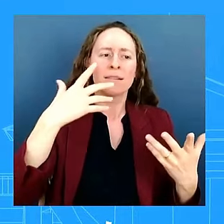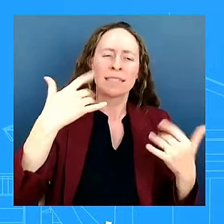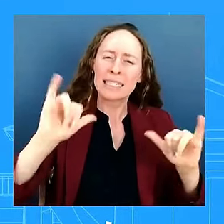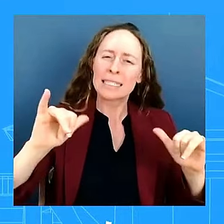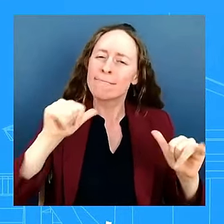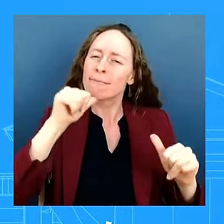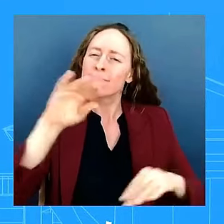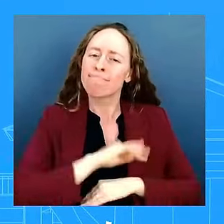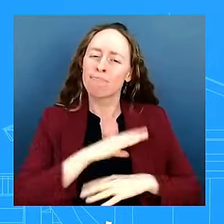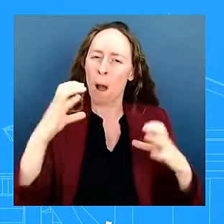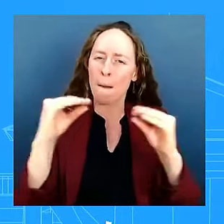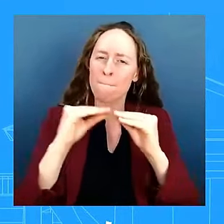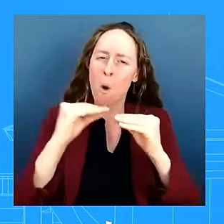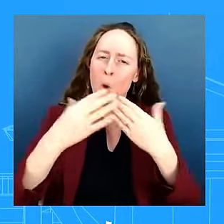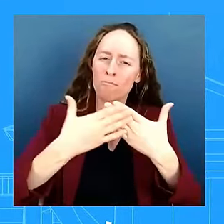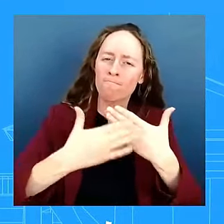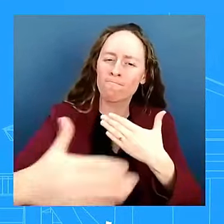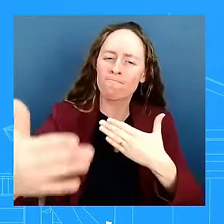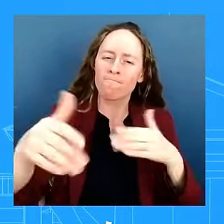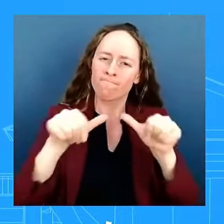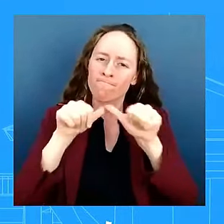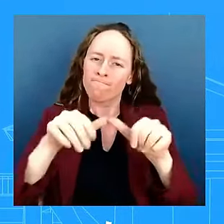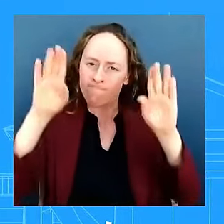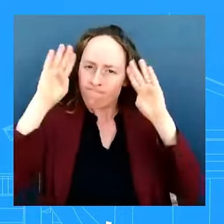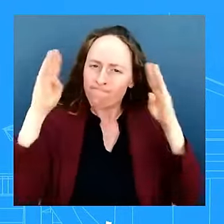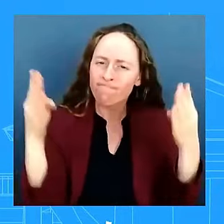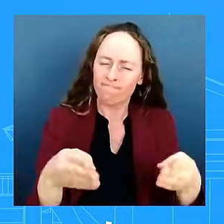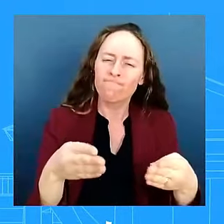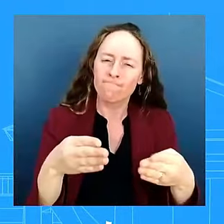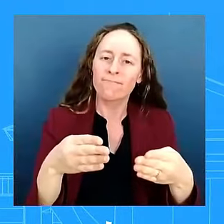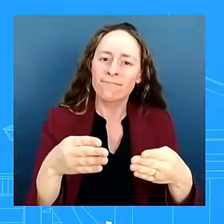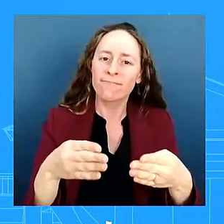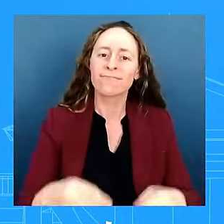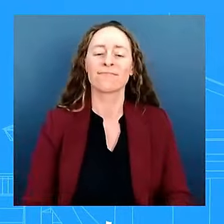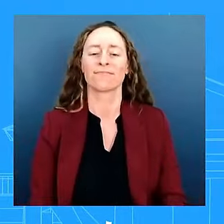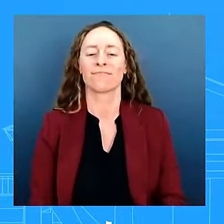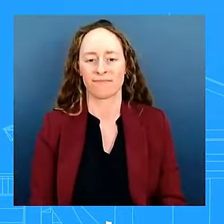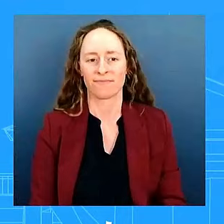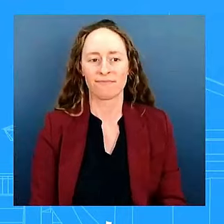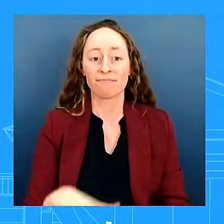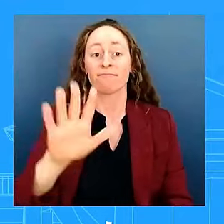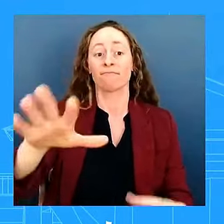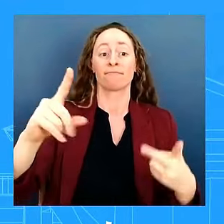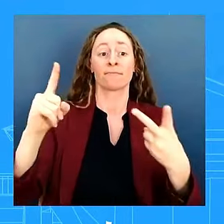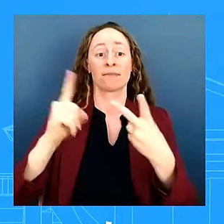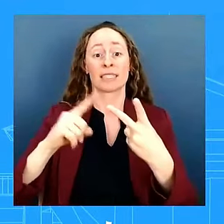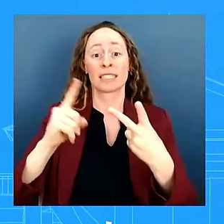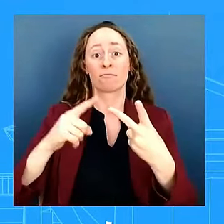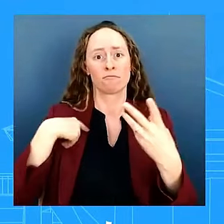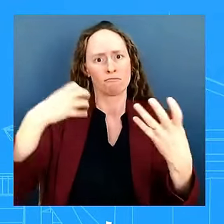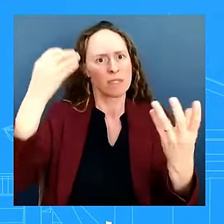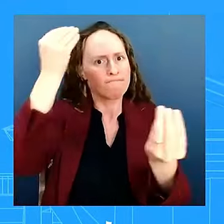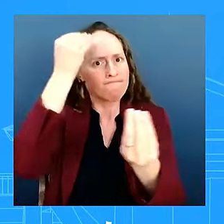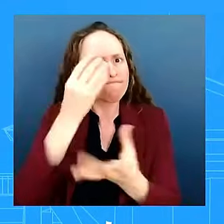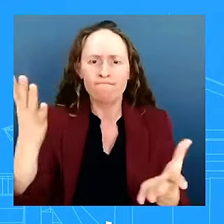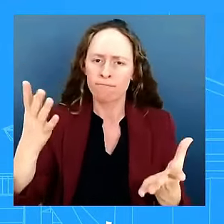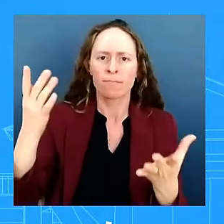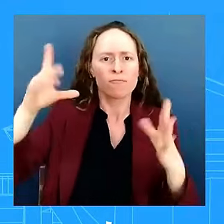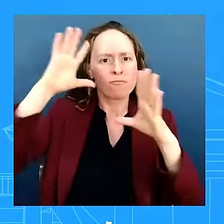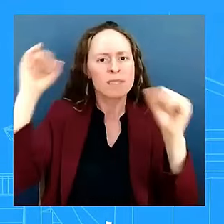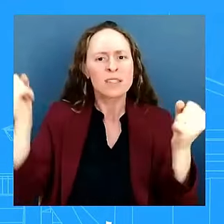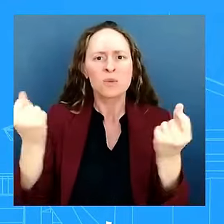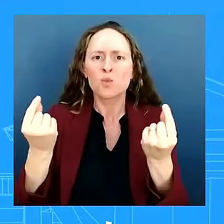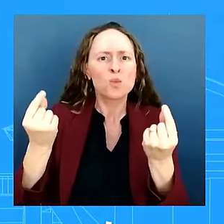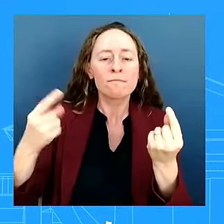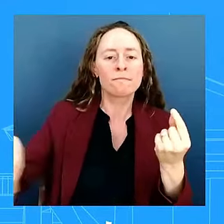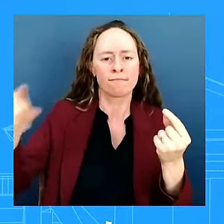also the president and his senior team are closely monitoring the impacts of francine as it moves to the south to the southern